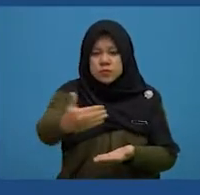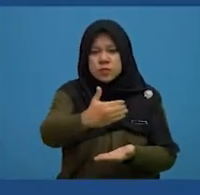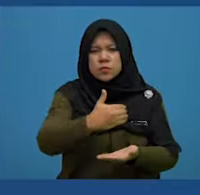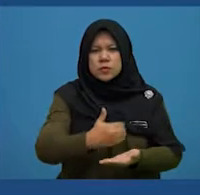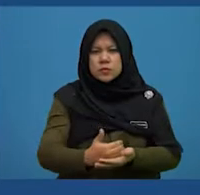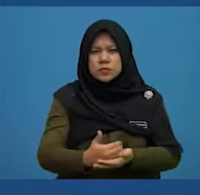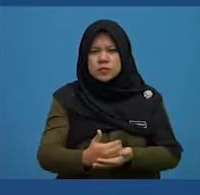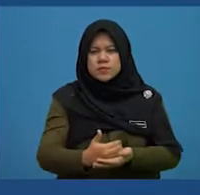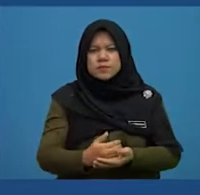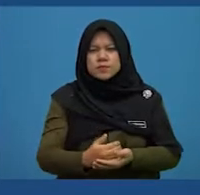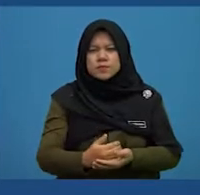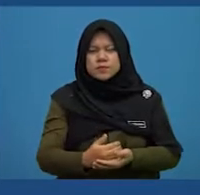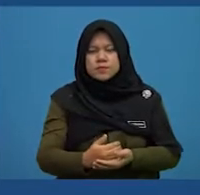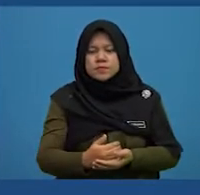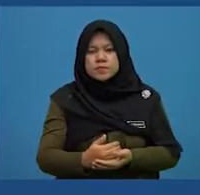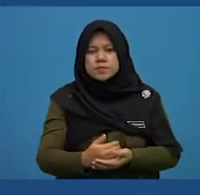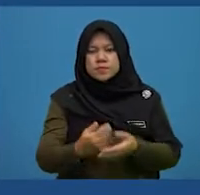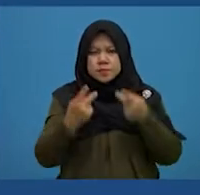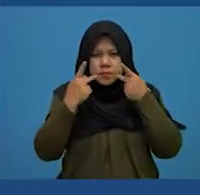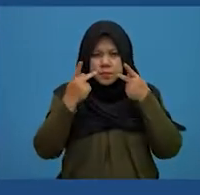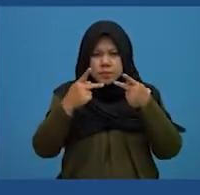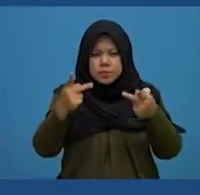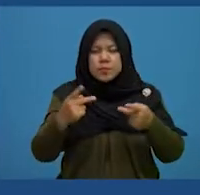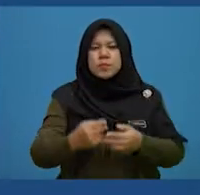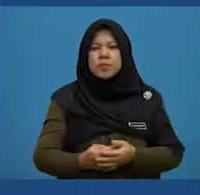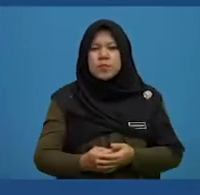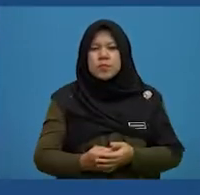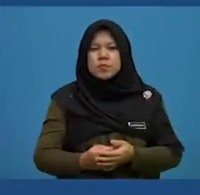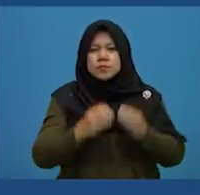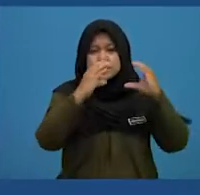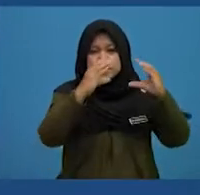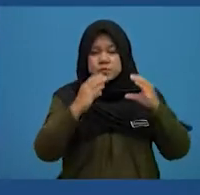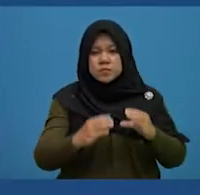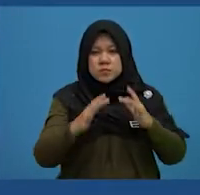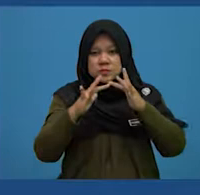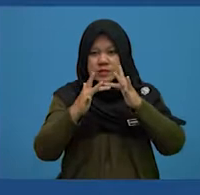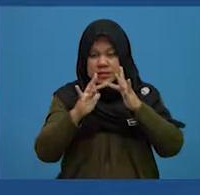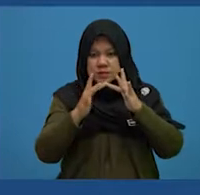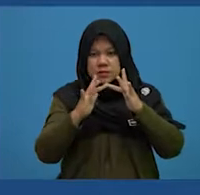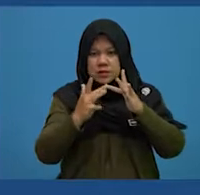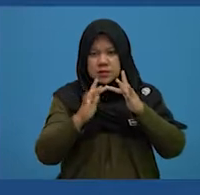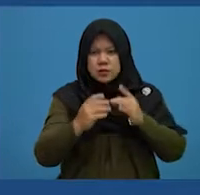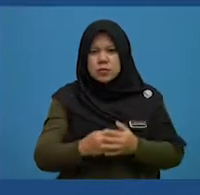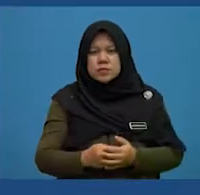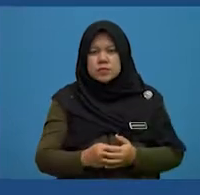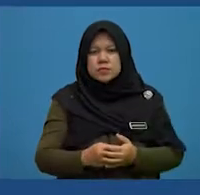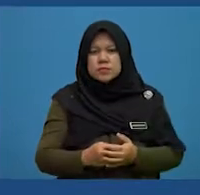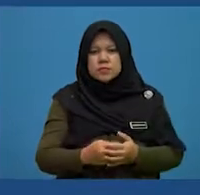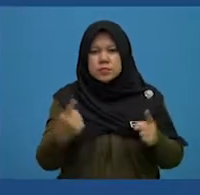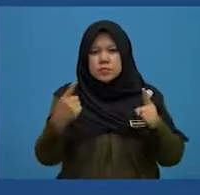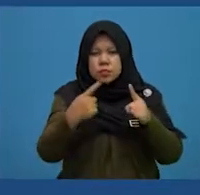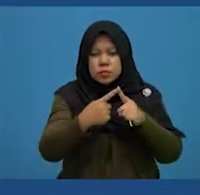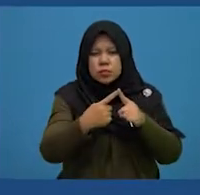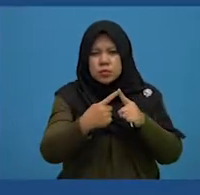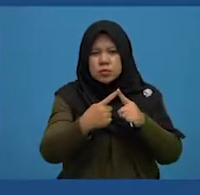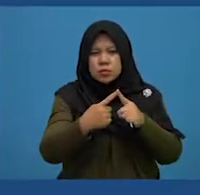employing a form of crowdsourcing and increasingly popular method of using the internet to